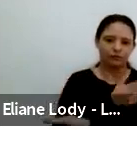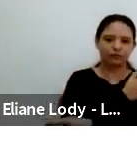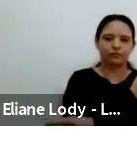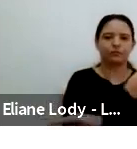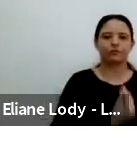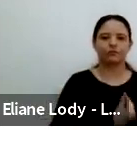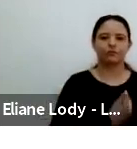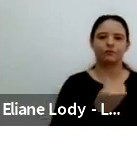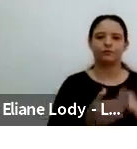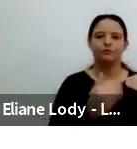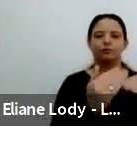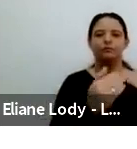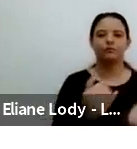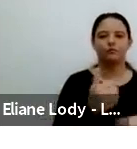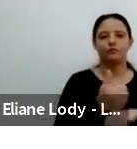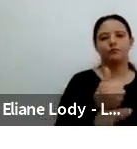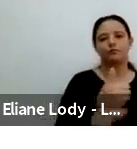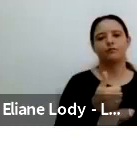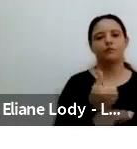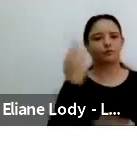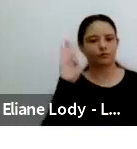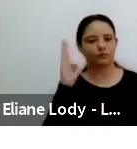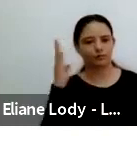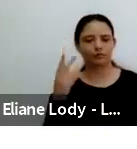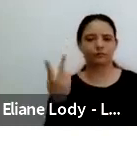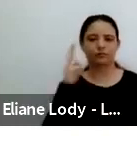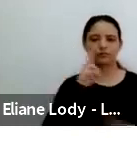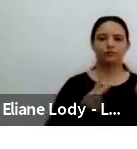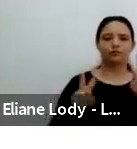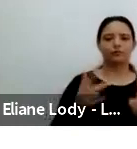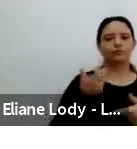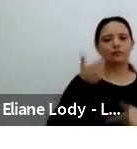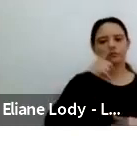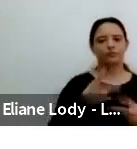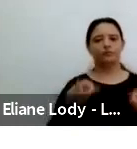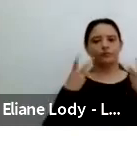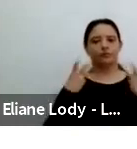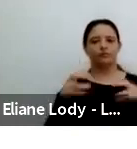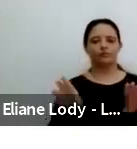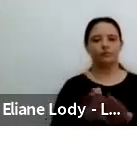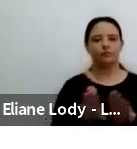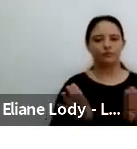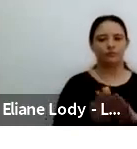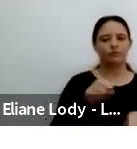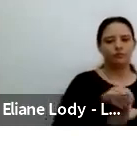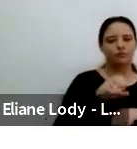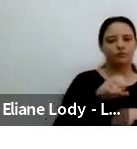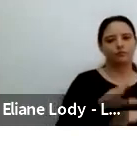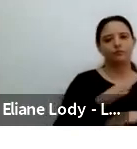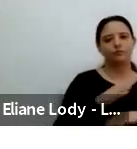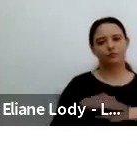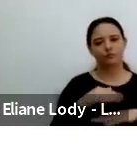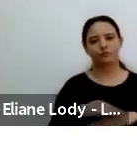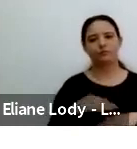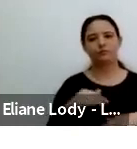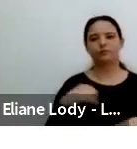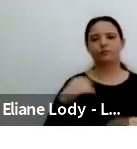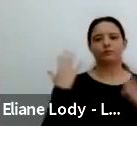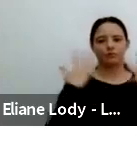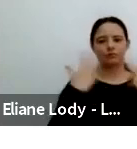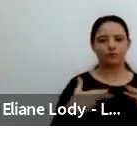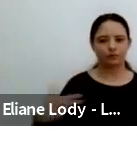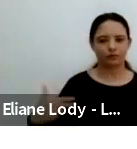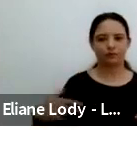seen an affective and motivational orientation to animals and the emergent linking of that to disciplinary